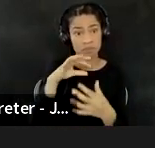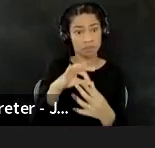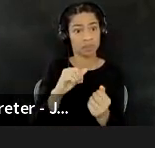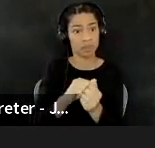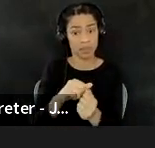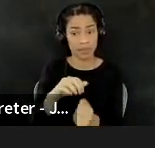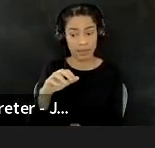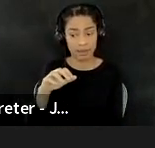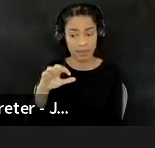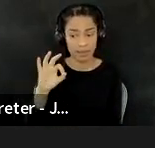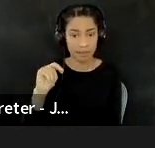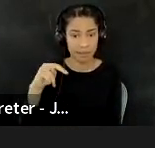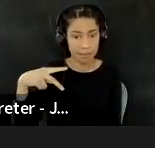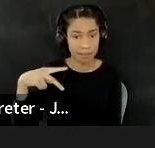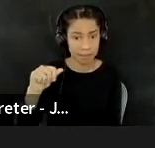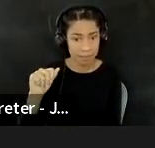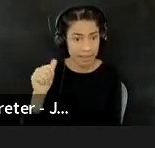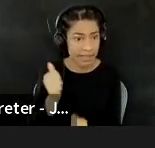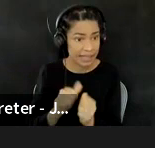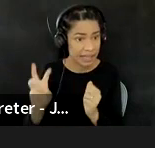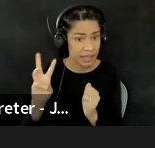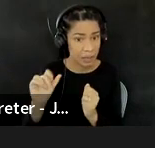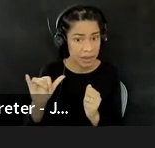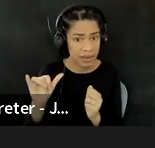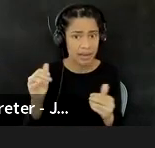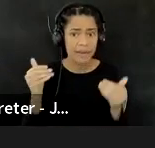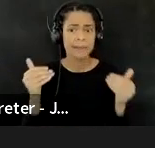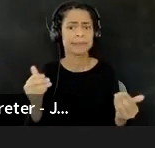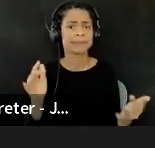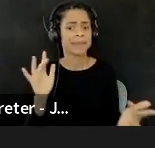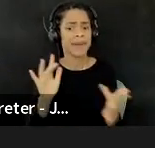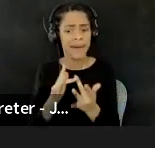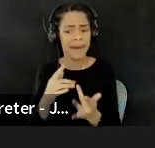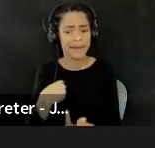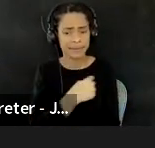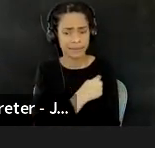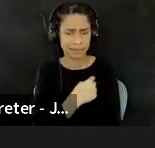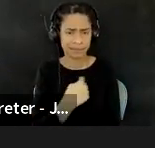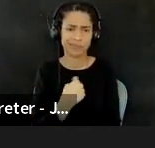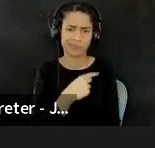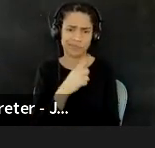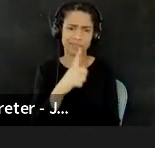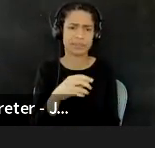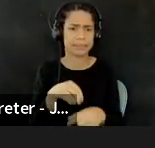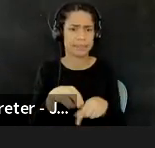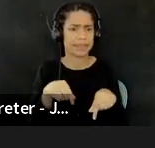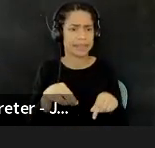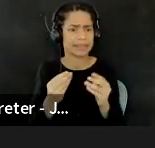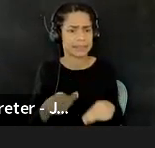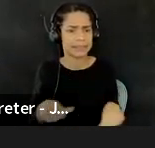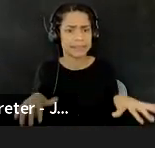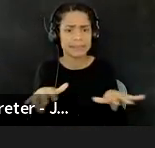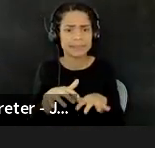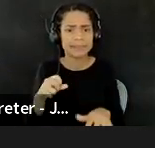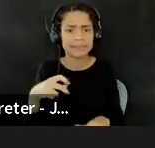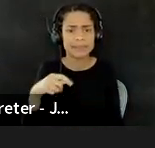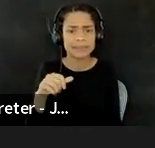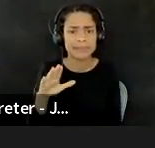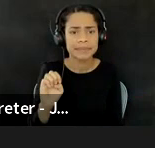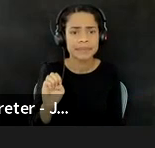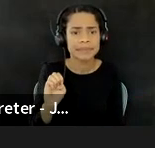in any way, please connect, connect us. Um, because we are really in the space of, um, uh,